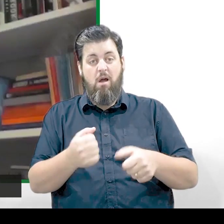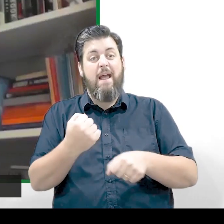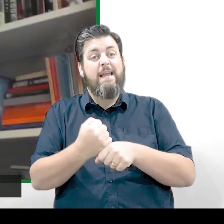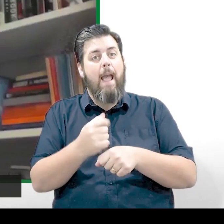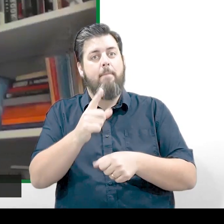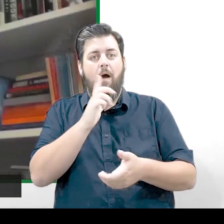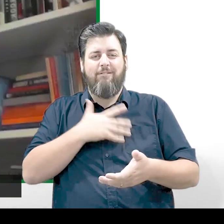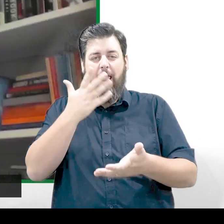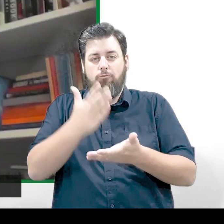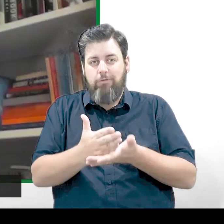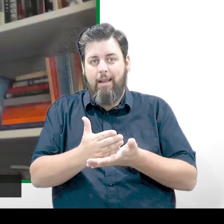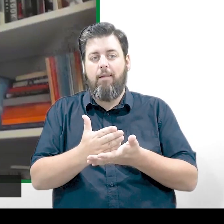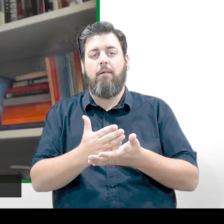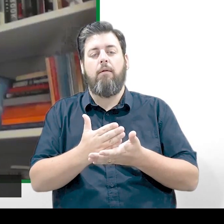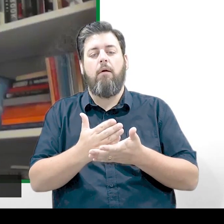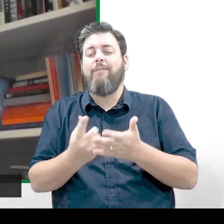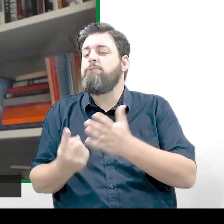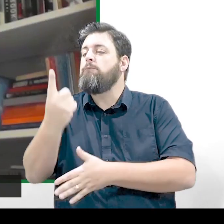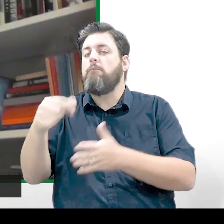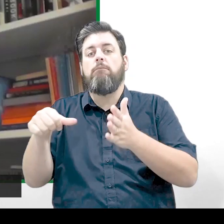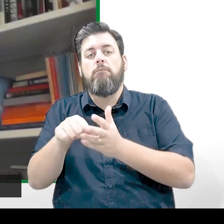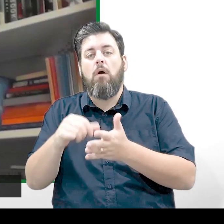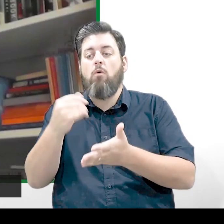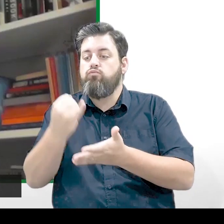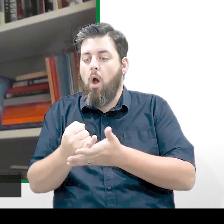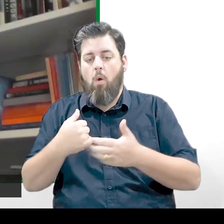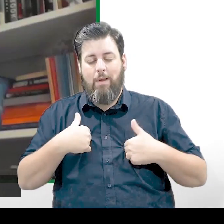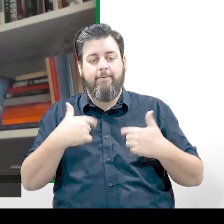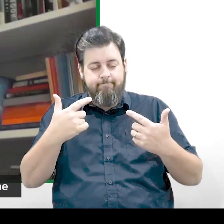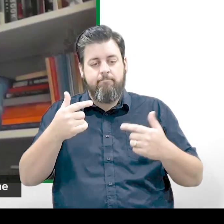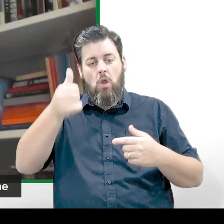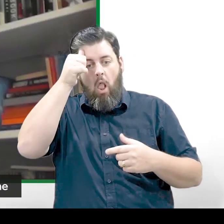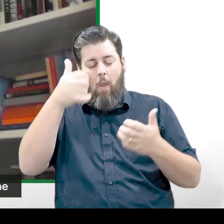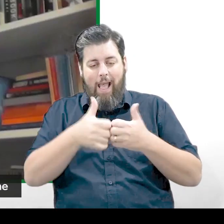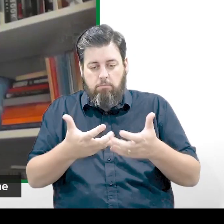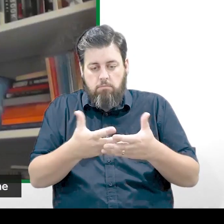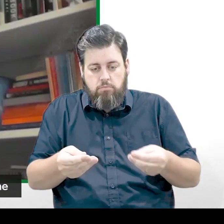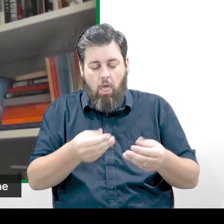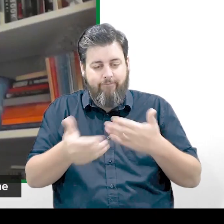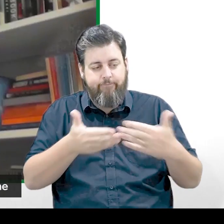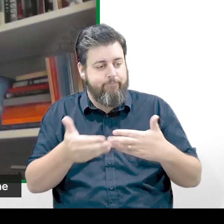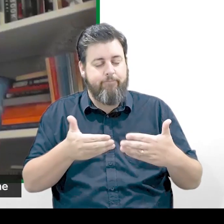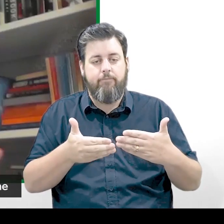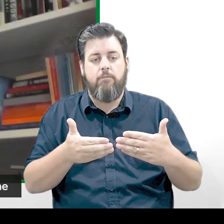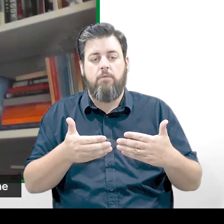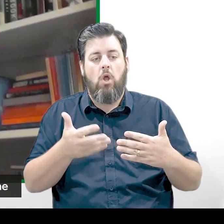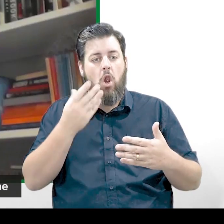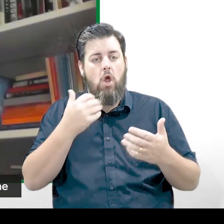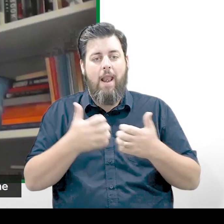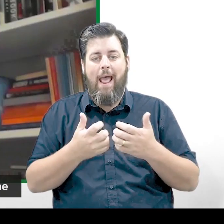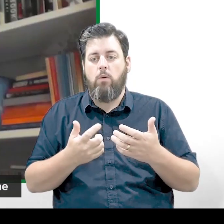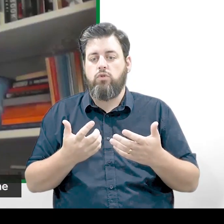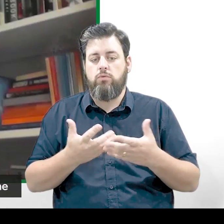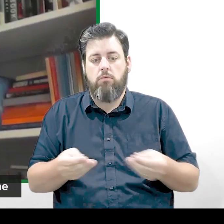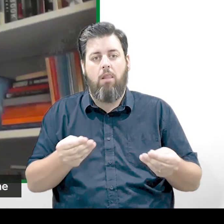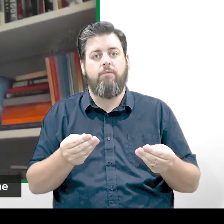felt really real. And we'd have to make sure that, you know, we practiced and we learned and we made, we learned how to deal